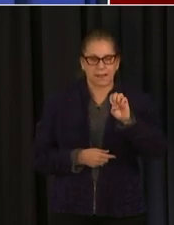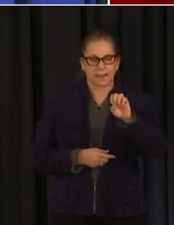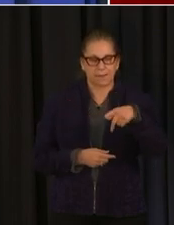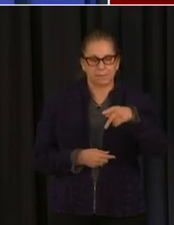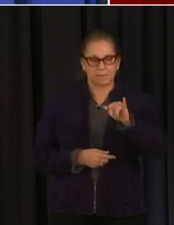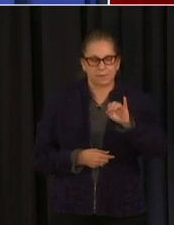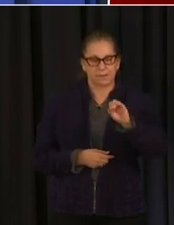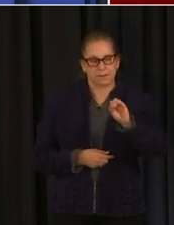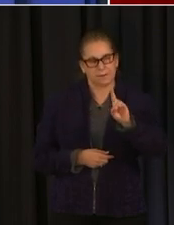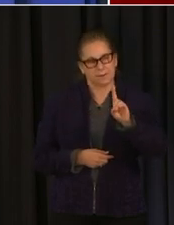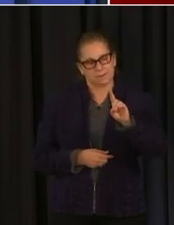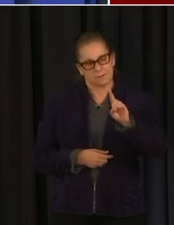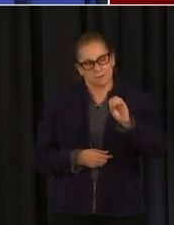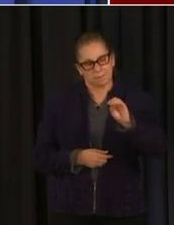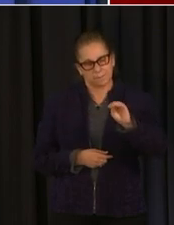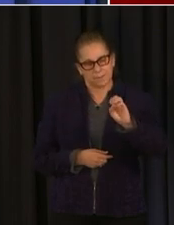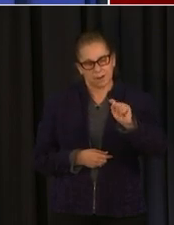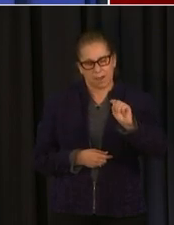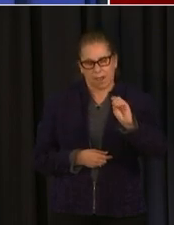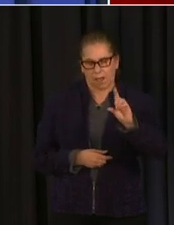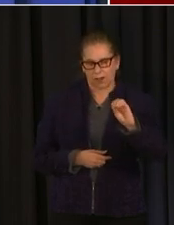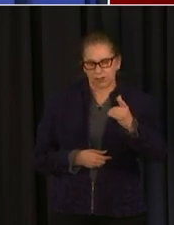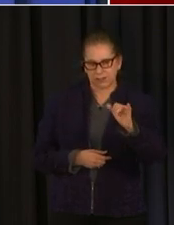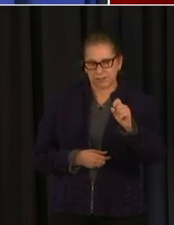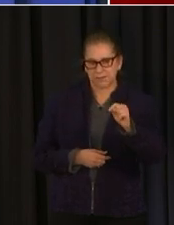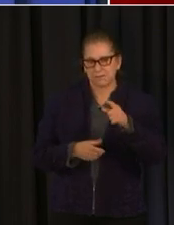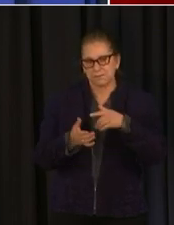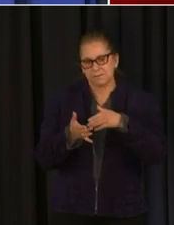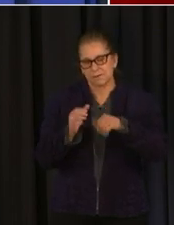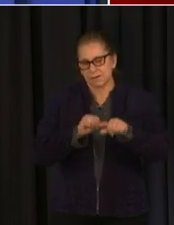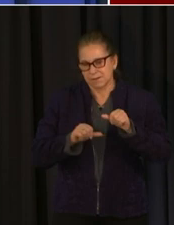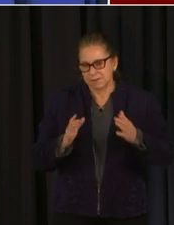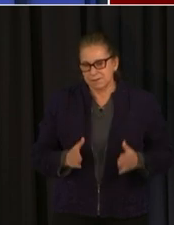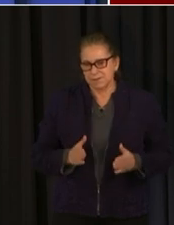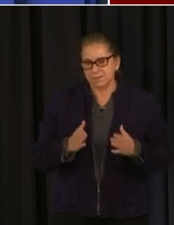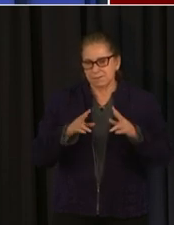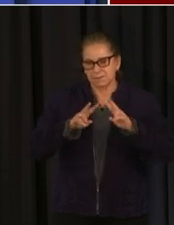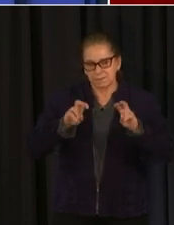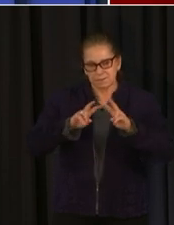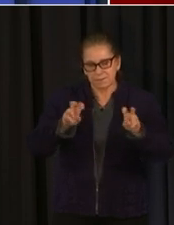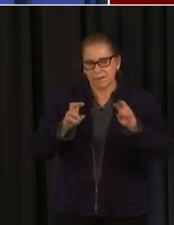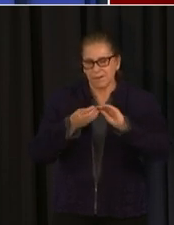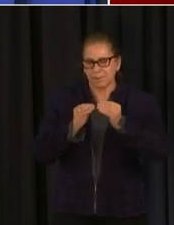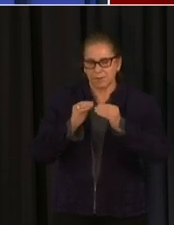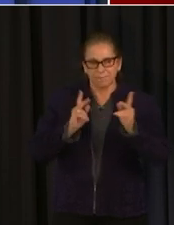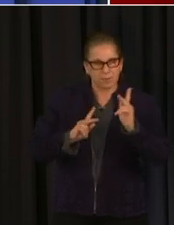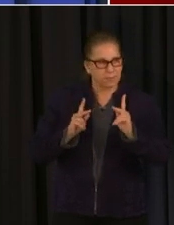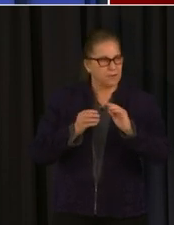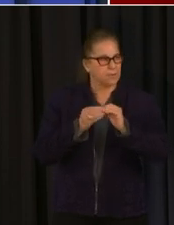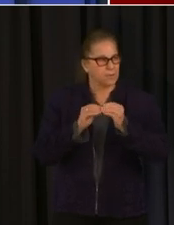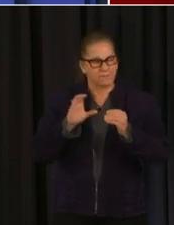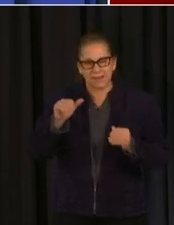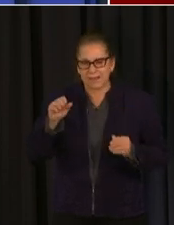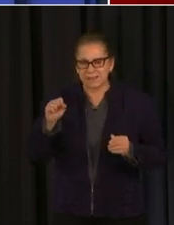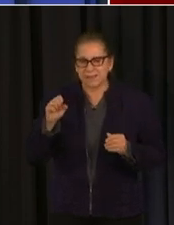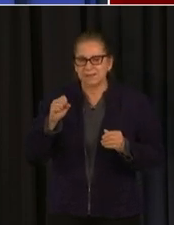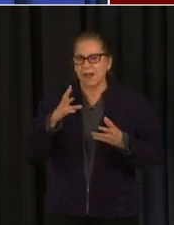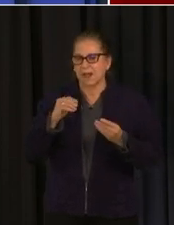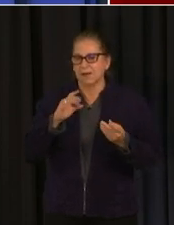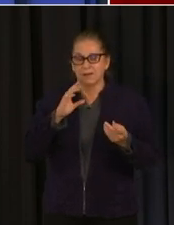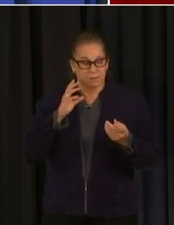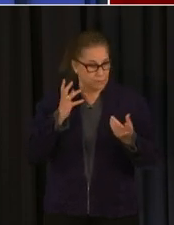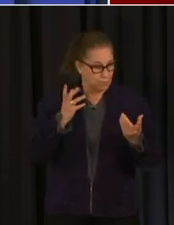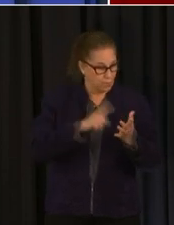this in a very holistic perspective and as our observations change about what's going on we can change the environment in which our people work and live